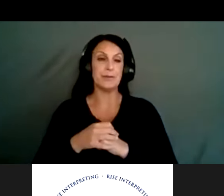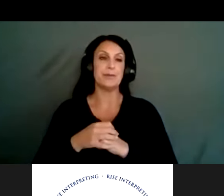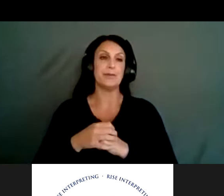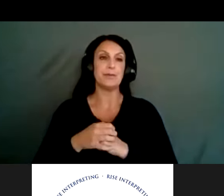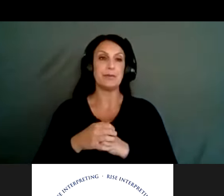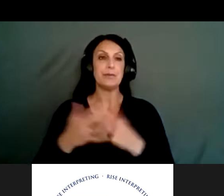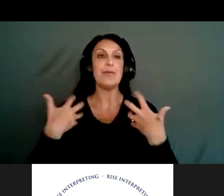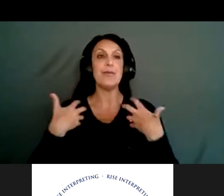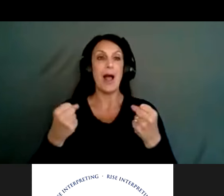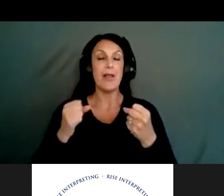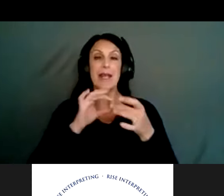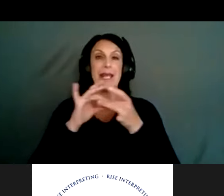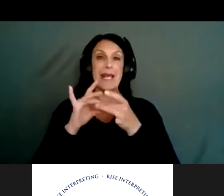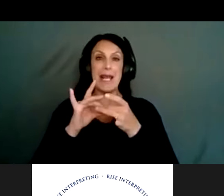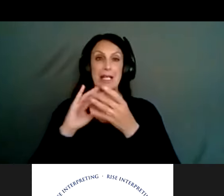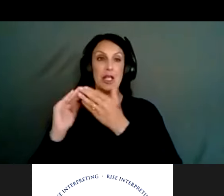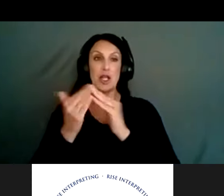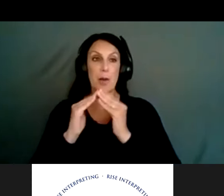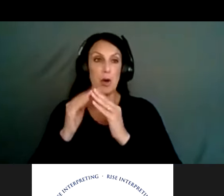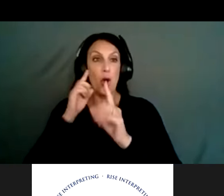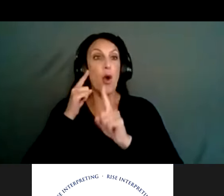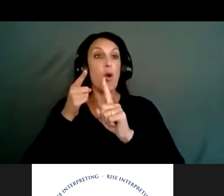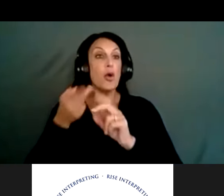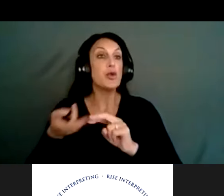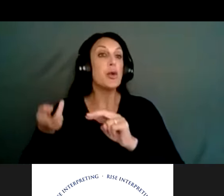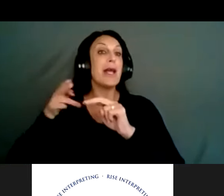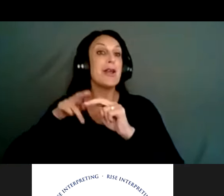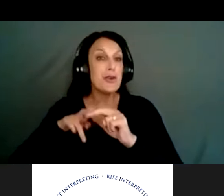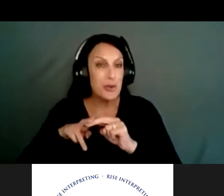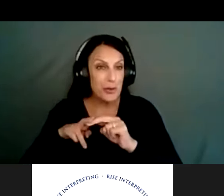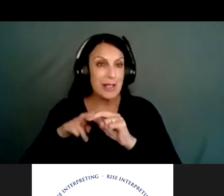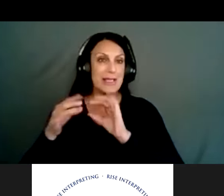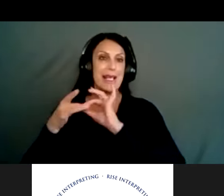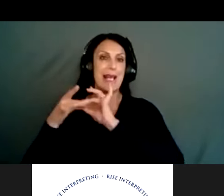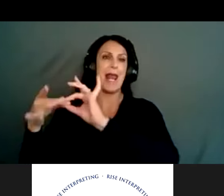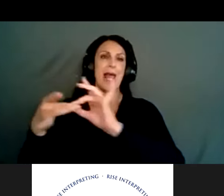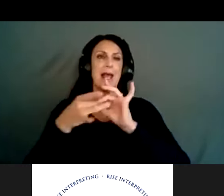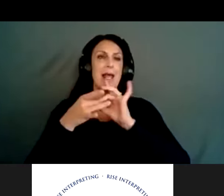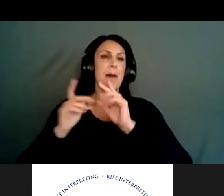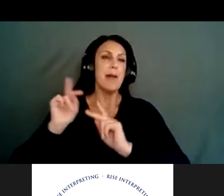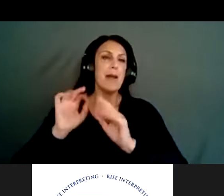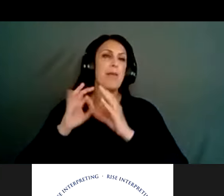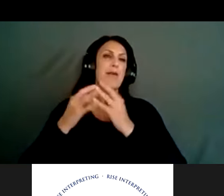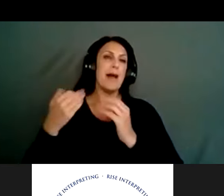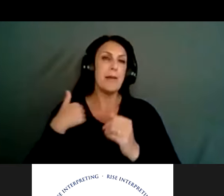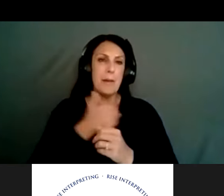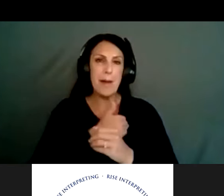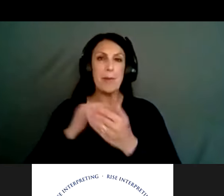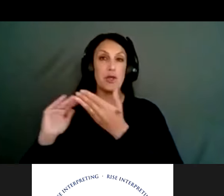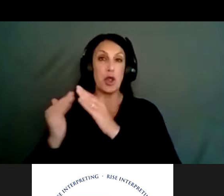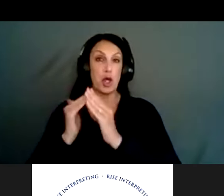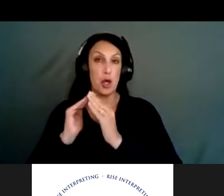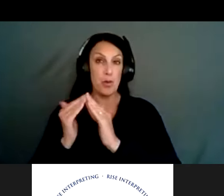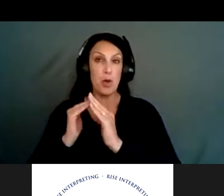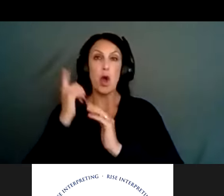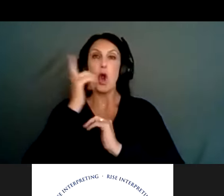healthy and connected communities goal is to increase connectedness between people, family members, and community. This